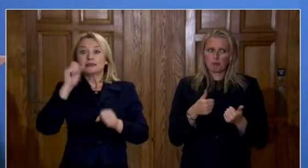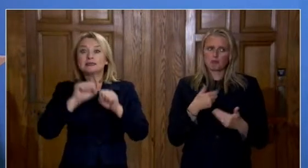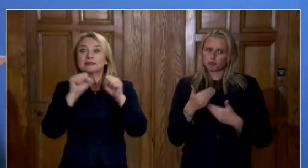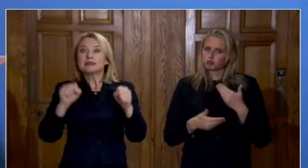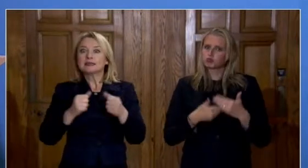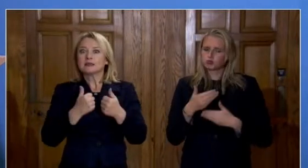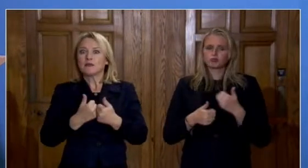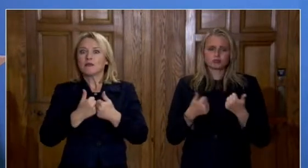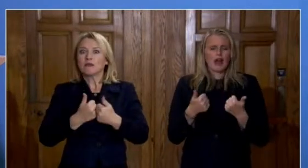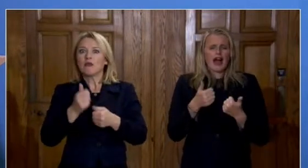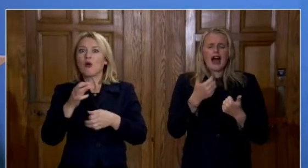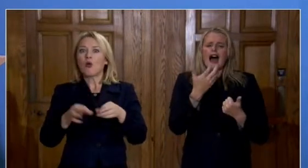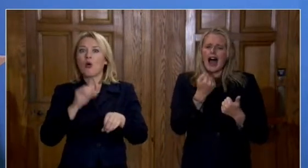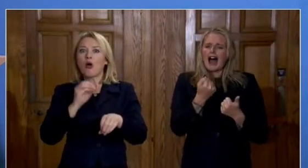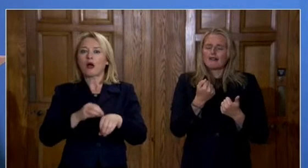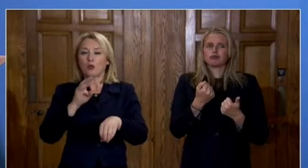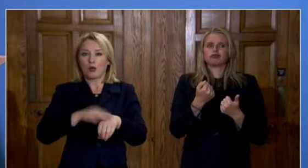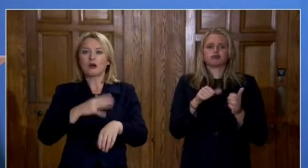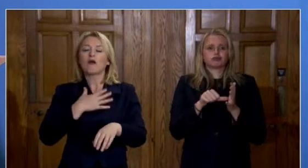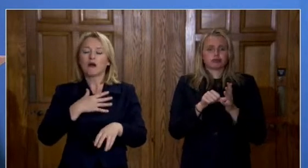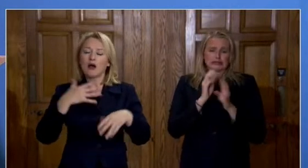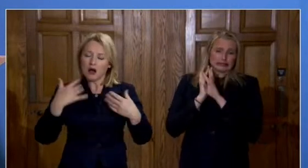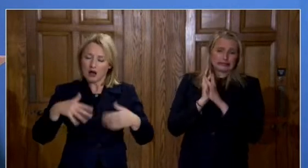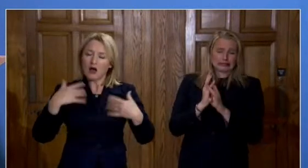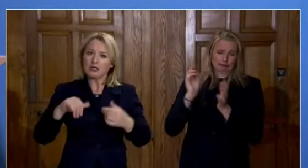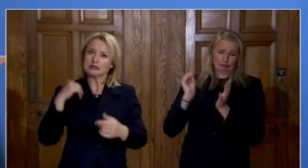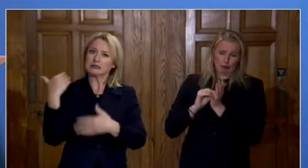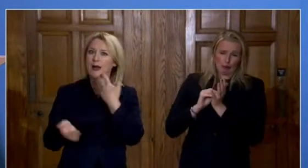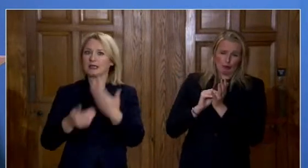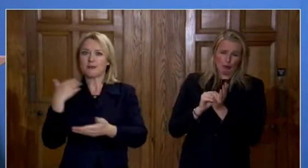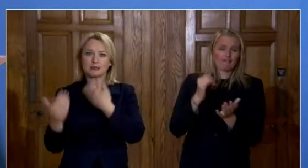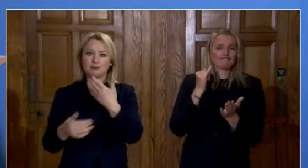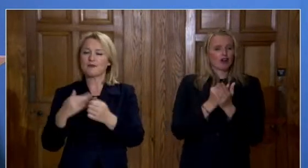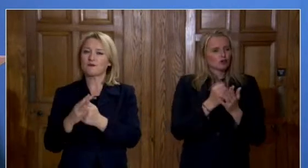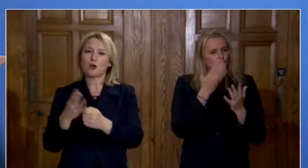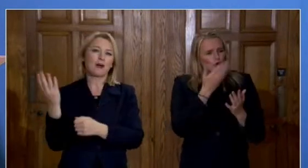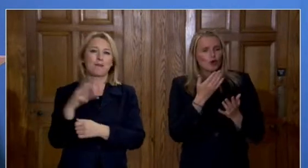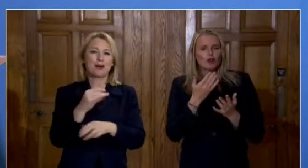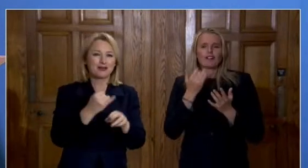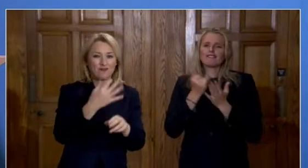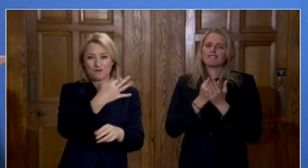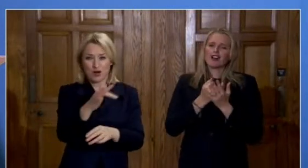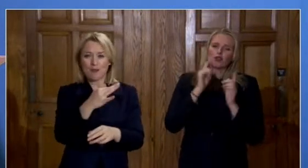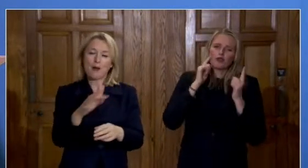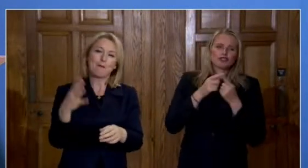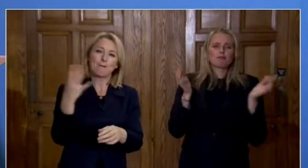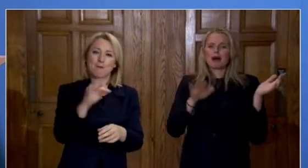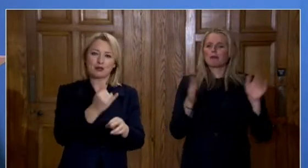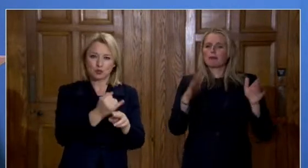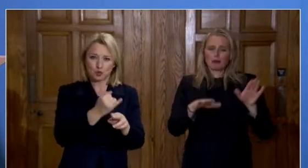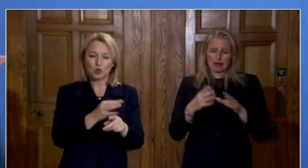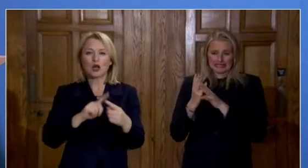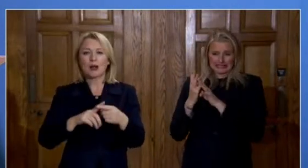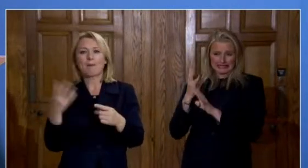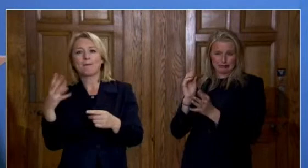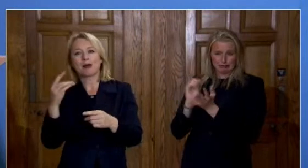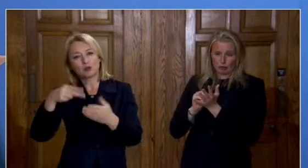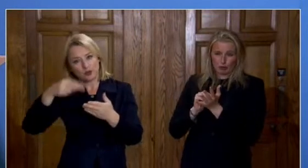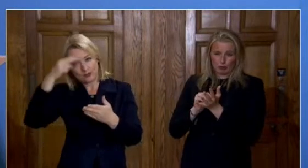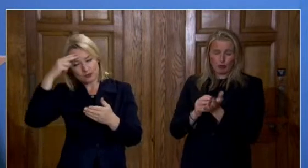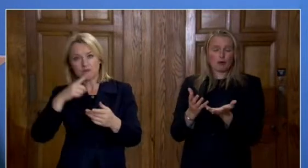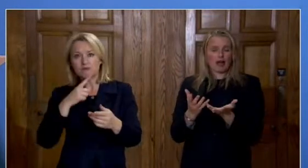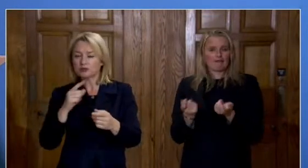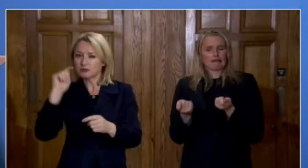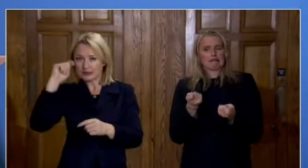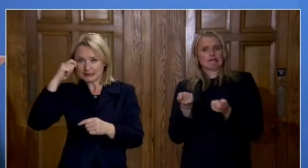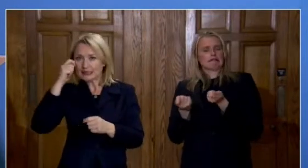been challenged by the return to schools and the returns to to university but it's a robust system um that is serving us well in